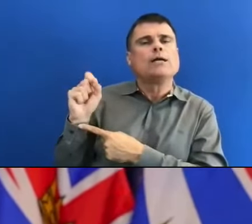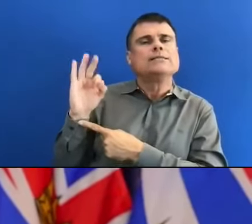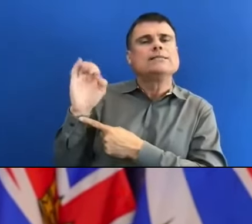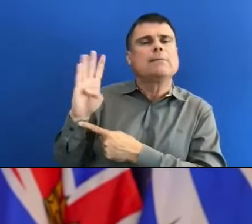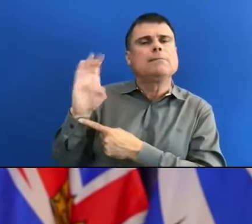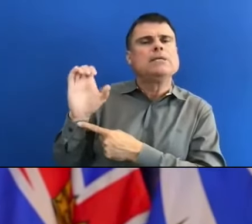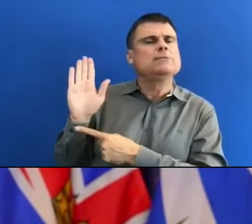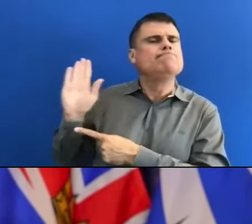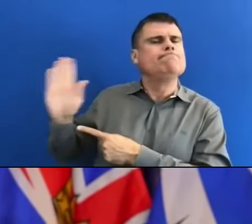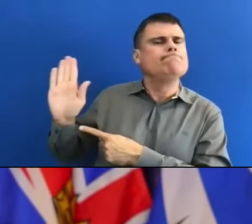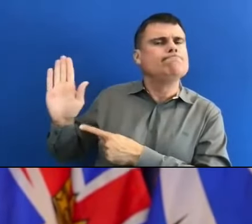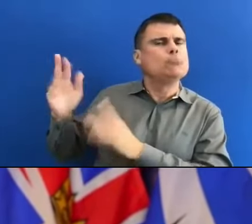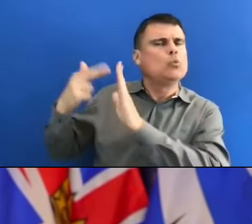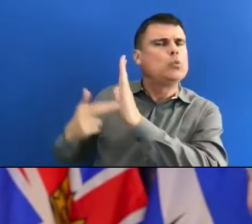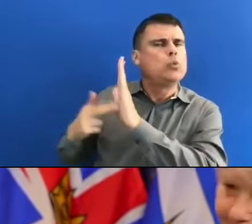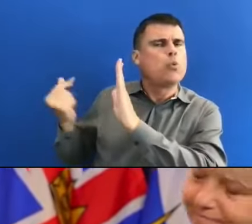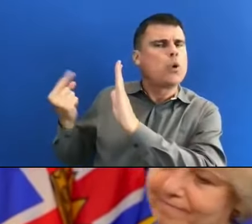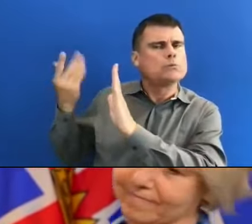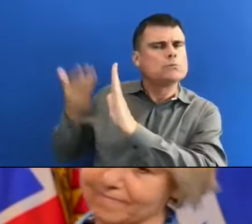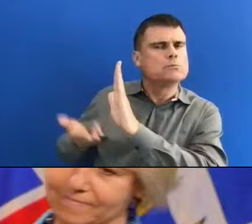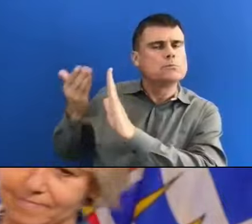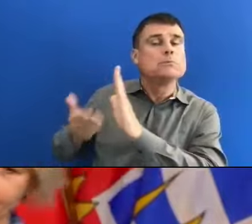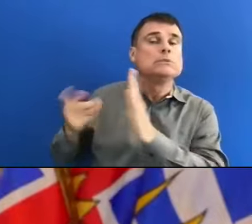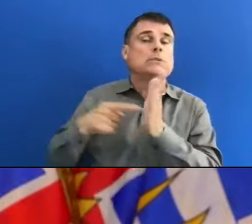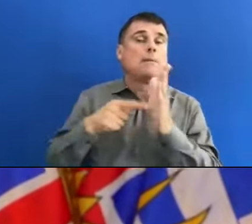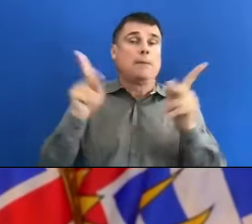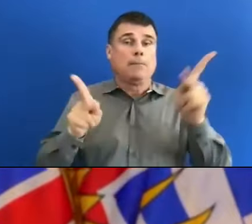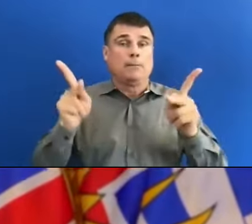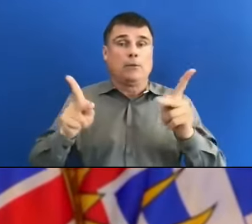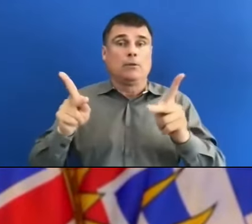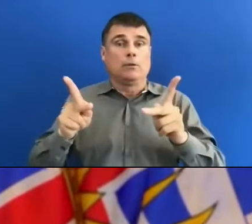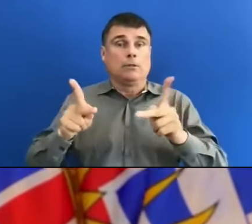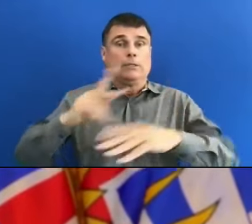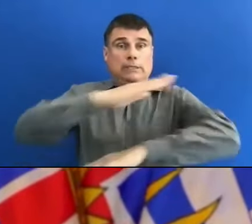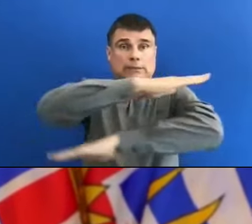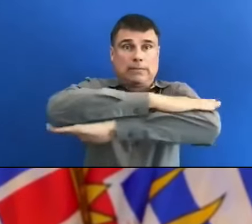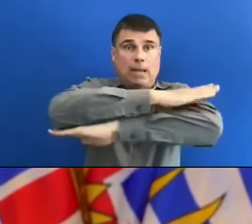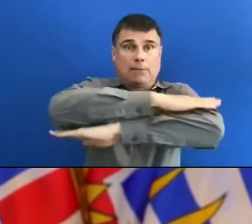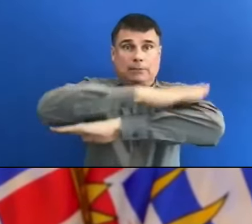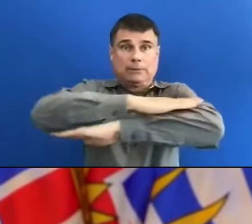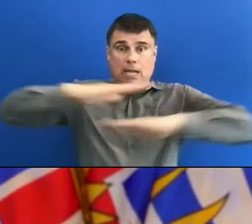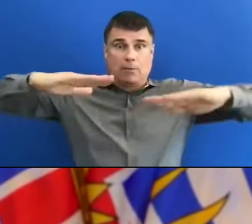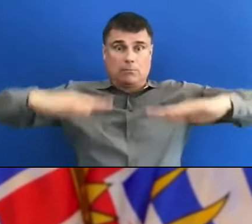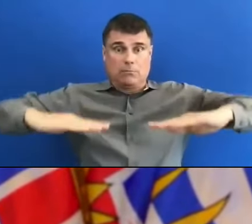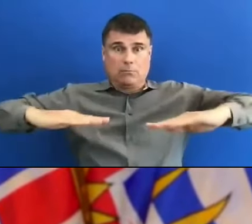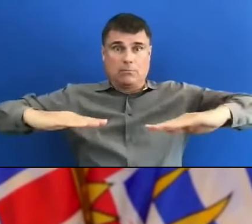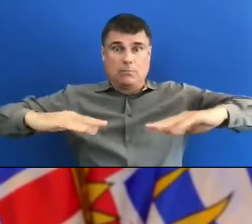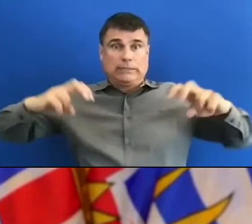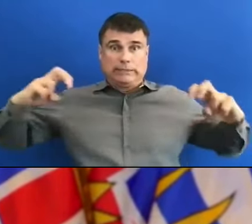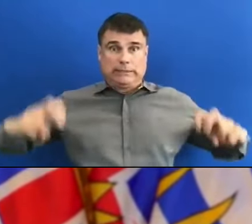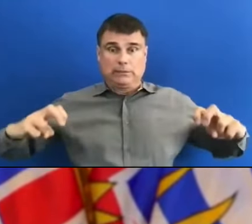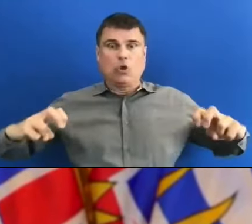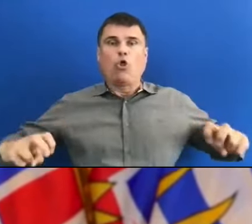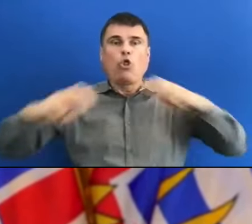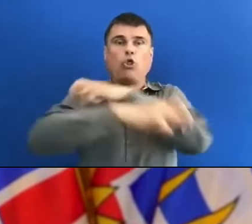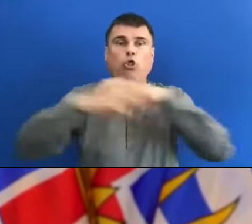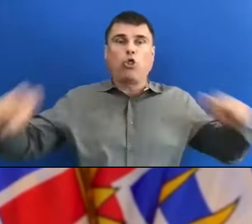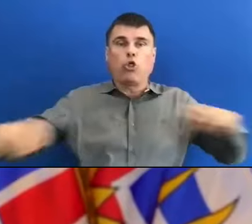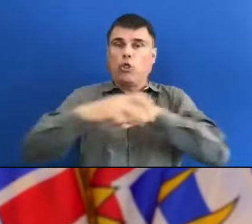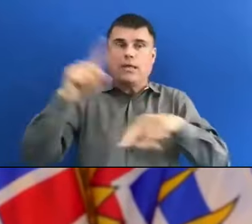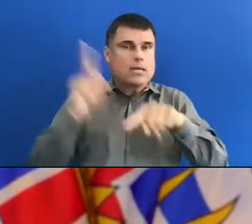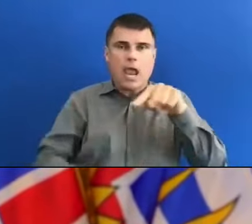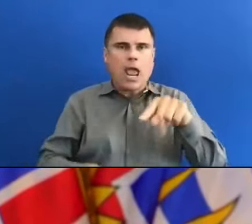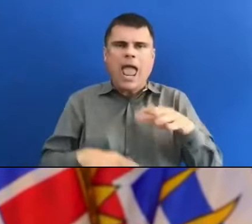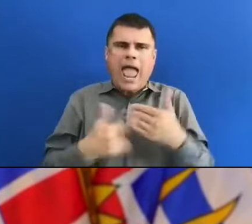indoor group dining, example, mingling between tables still won't be allowed. But are you confident that will be properly monitored and enforced still?